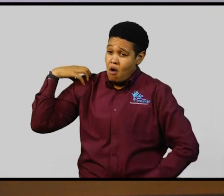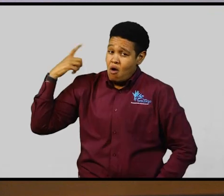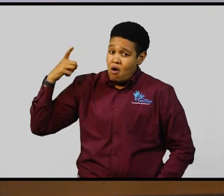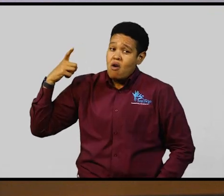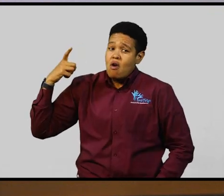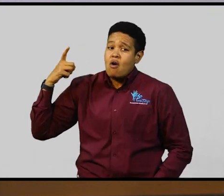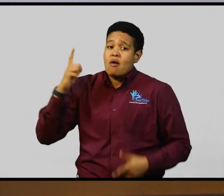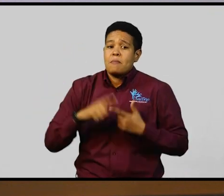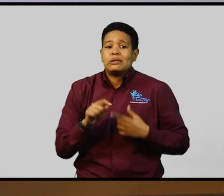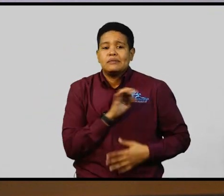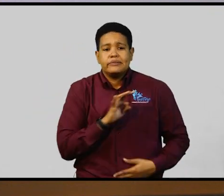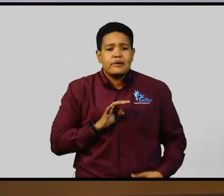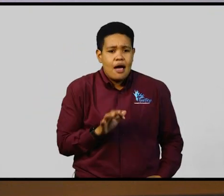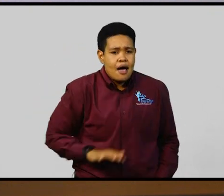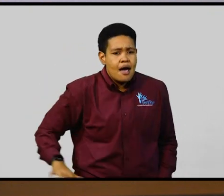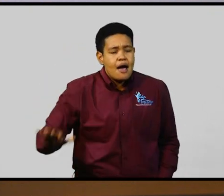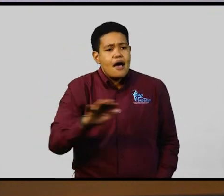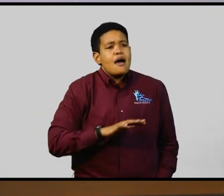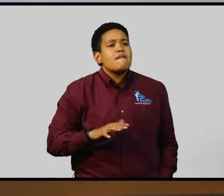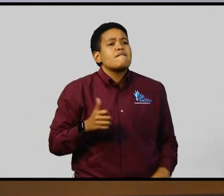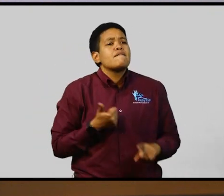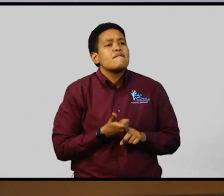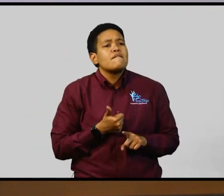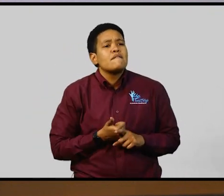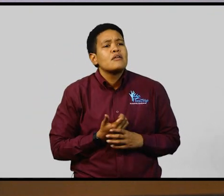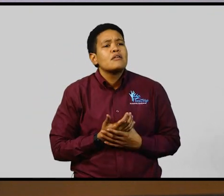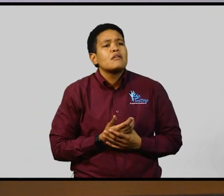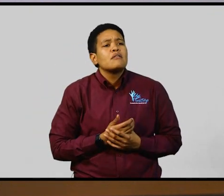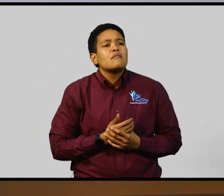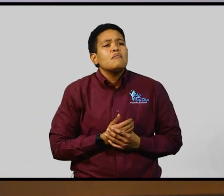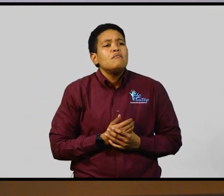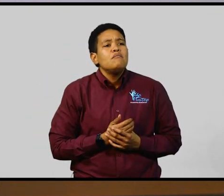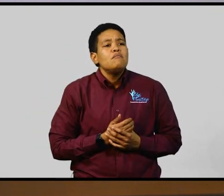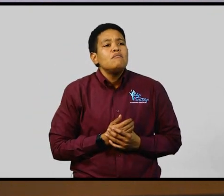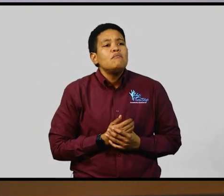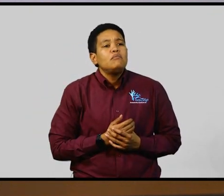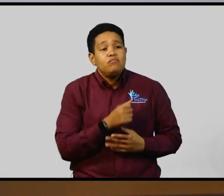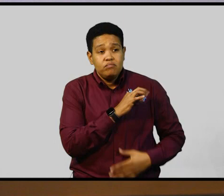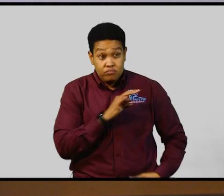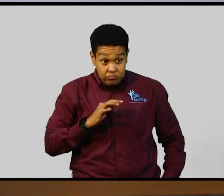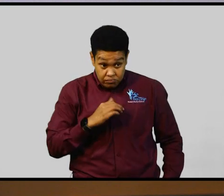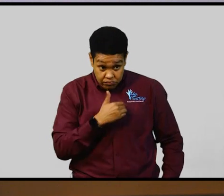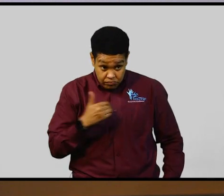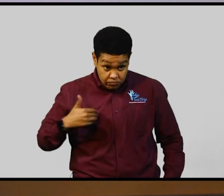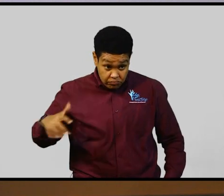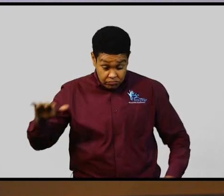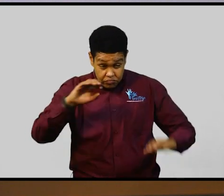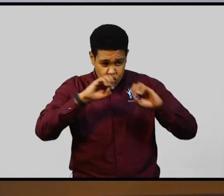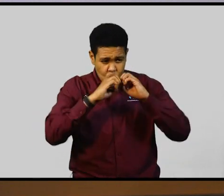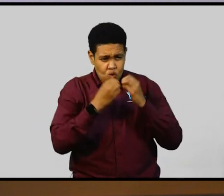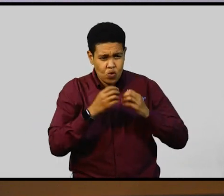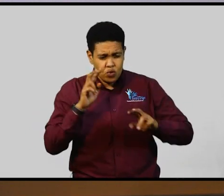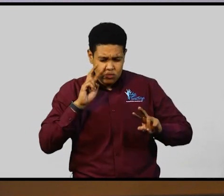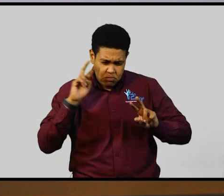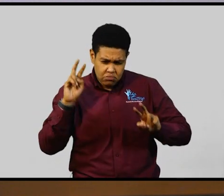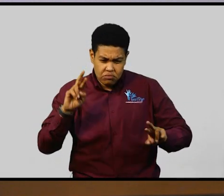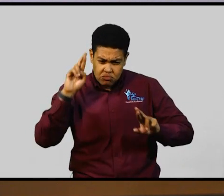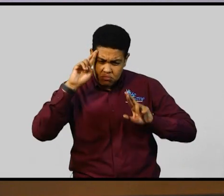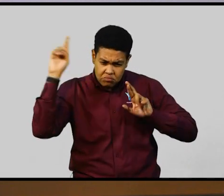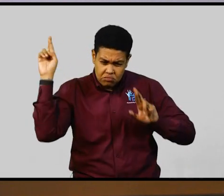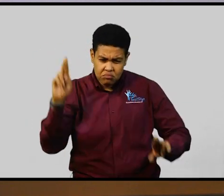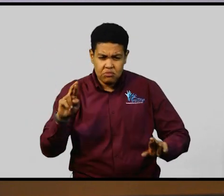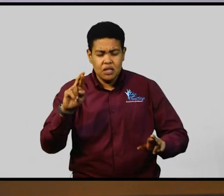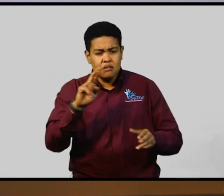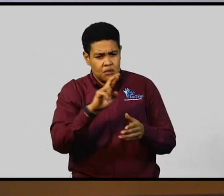all the staff members of the organization to treat persons with disabilities with